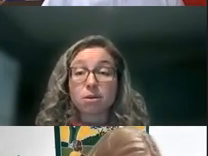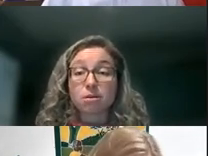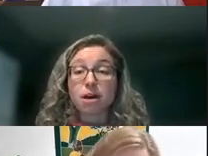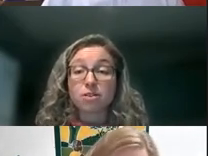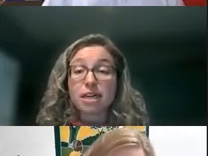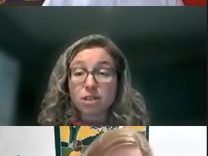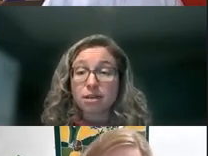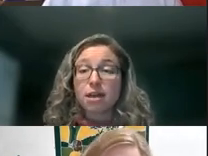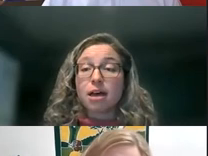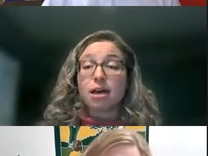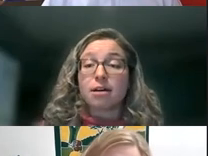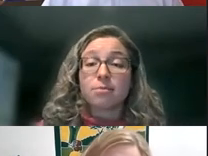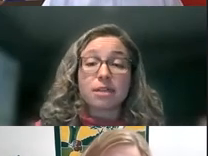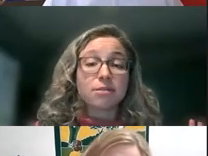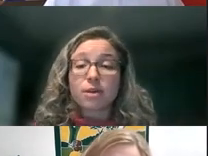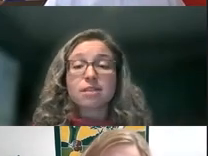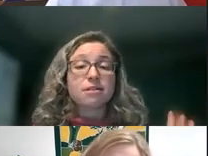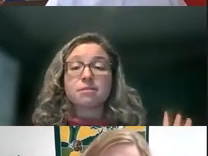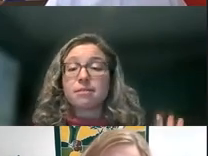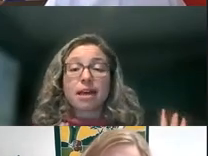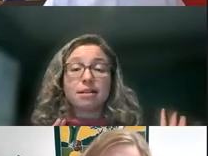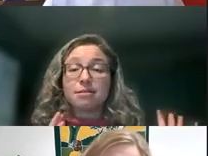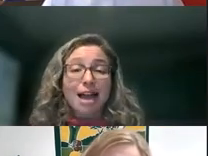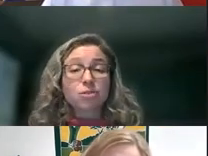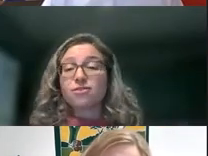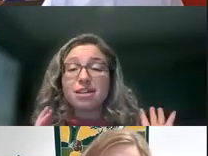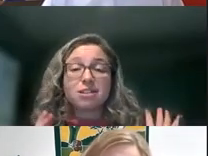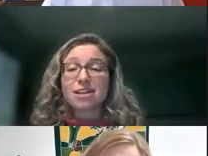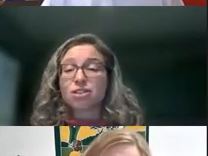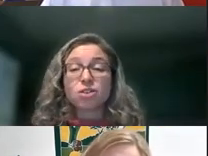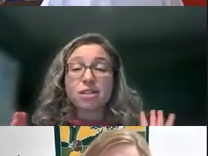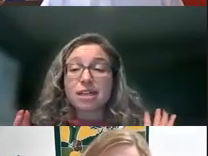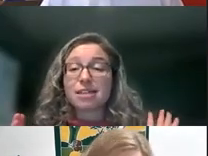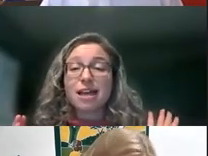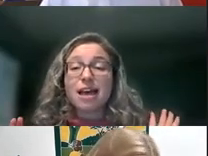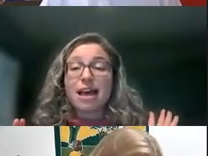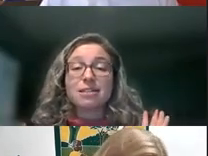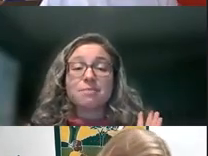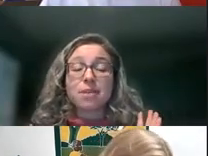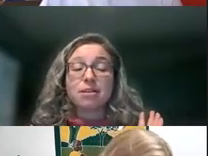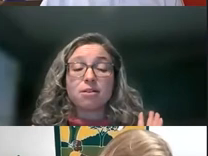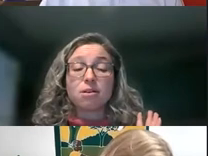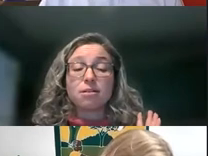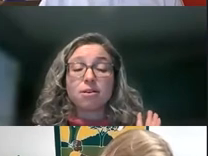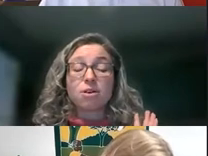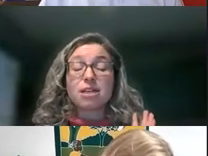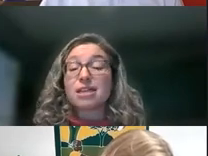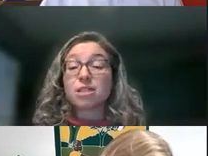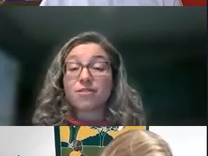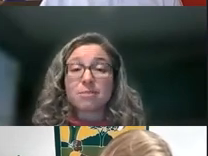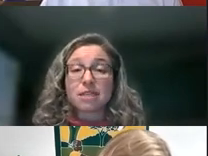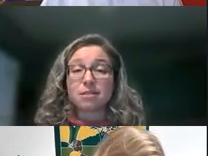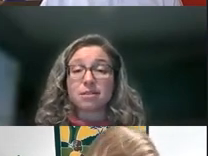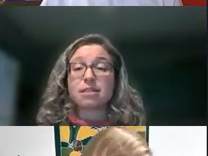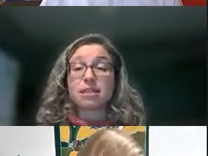September conversation with Krista and the Actors Fund, National Sawdust, and organizational